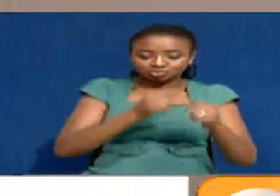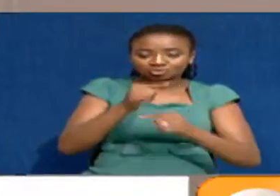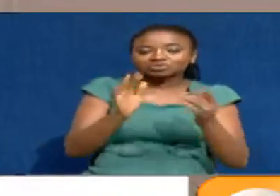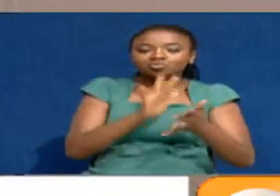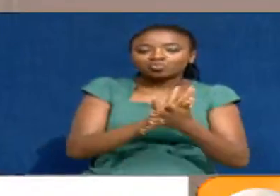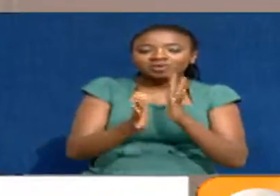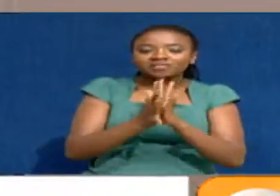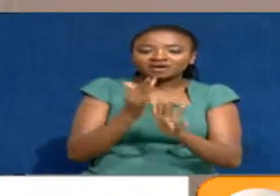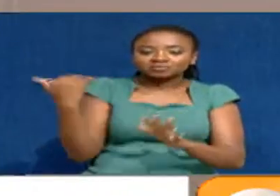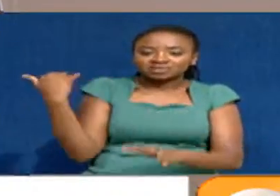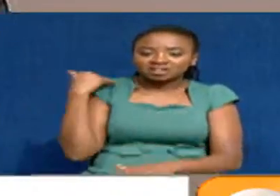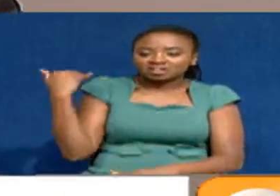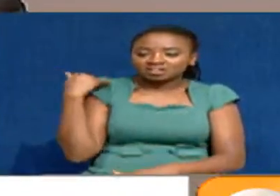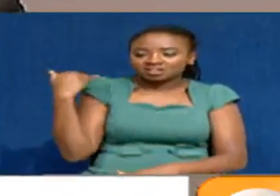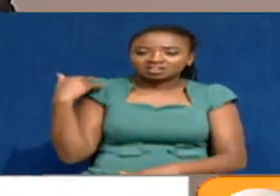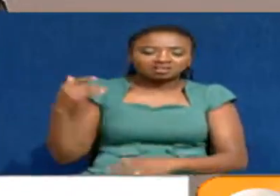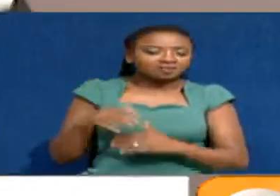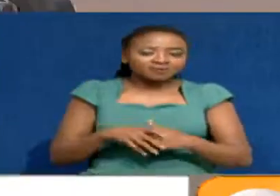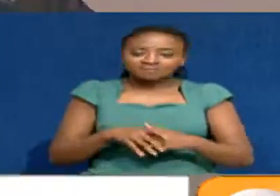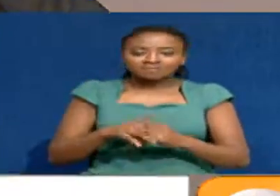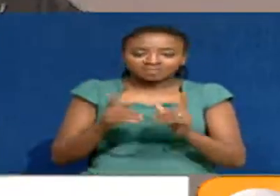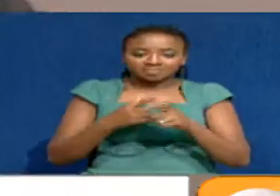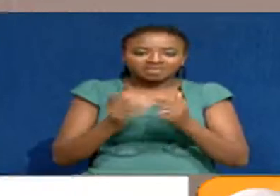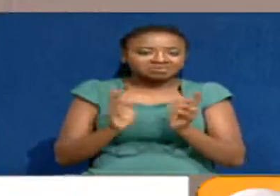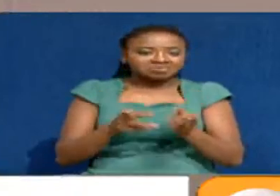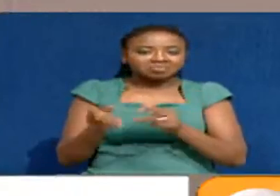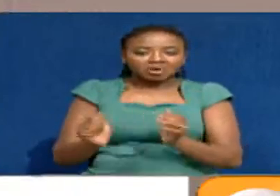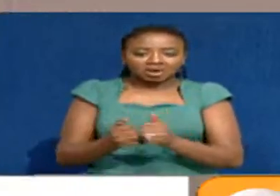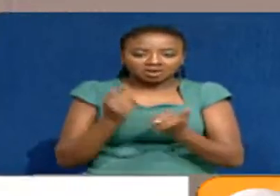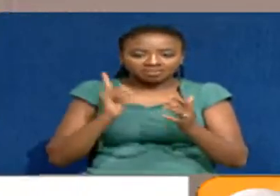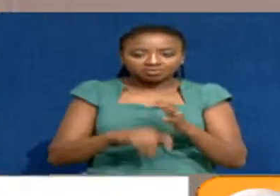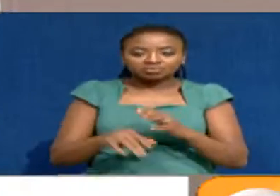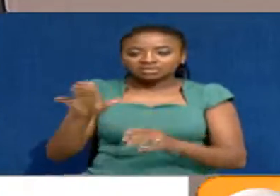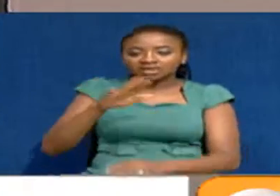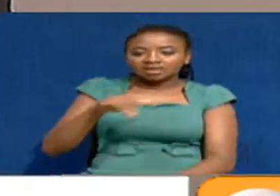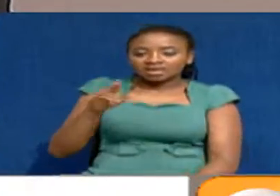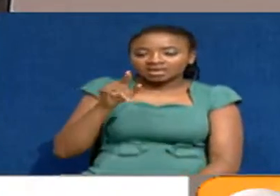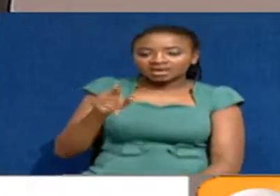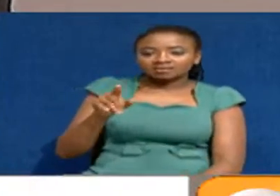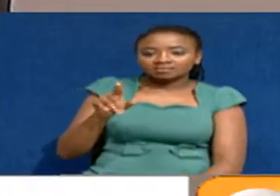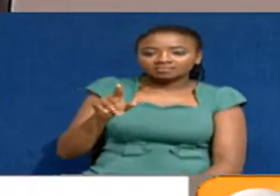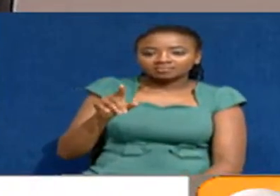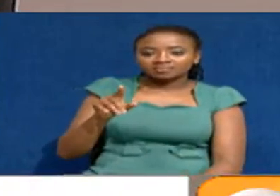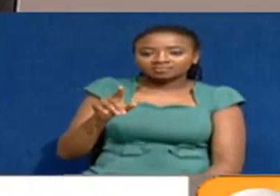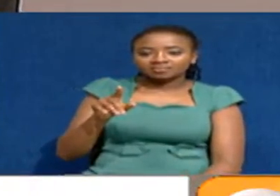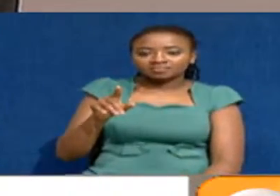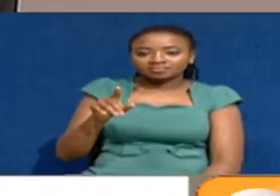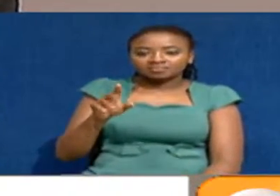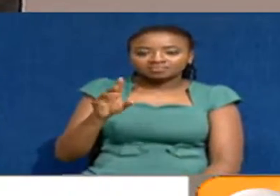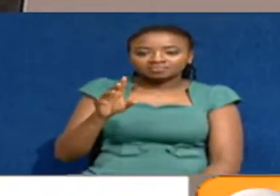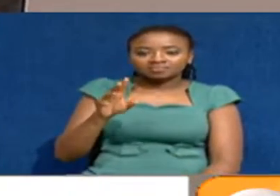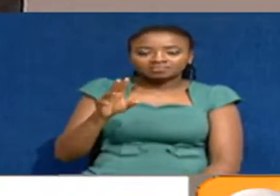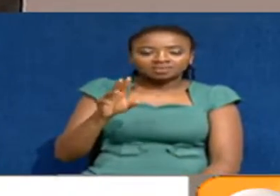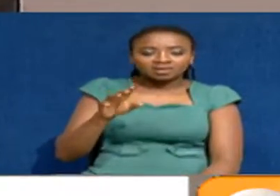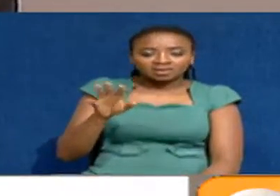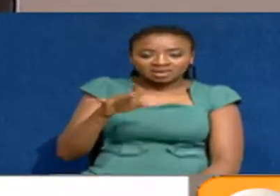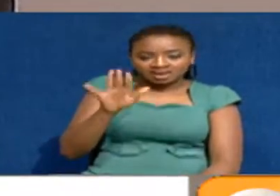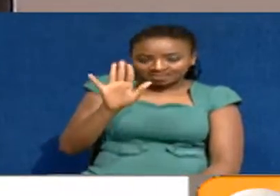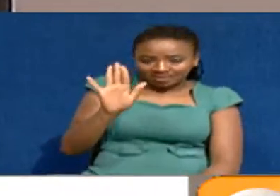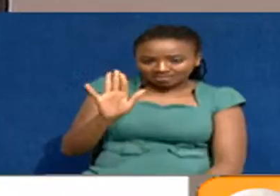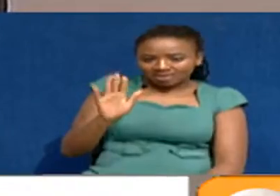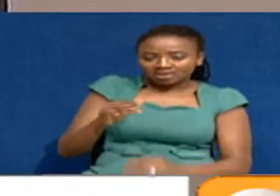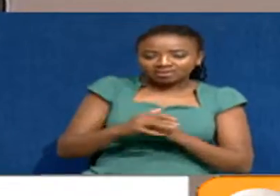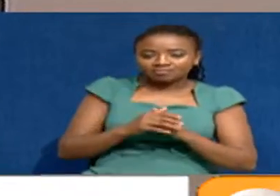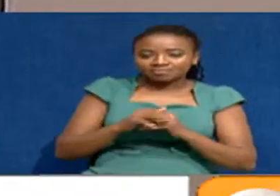question next year, this is what is going to happen. In Daragua, we'll be voting for the last time. The numbers we have